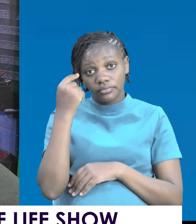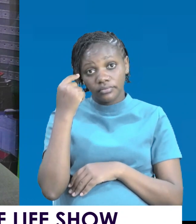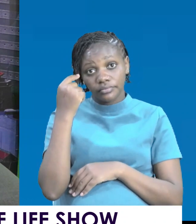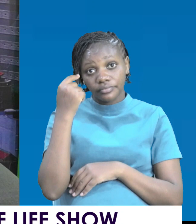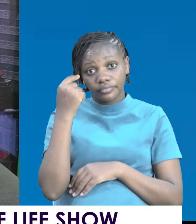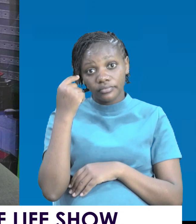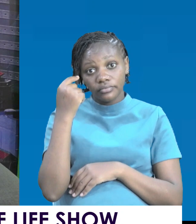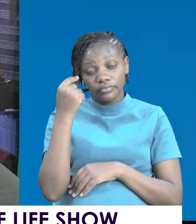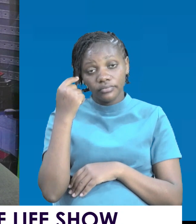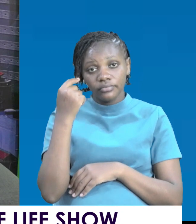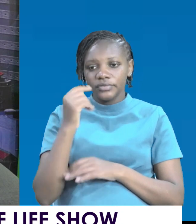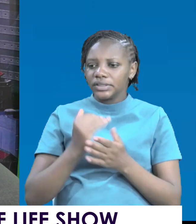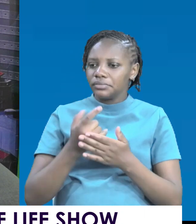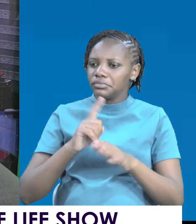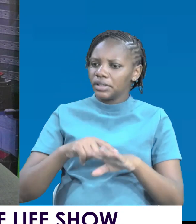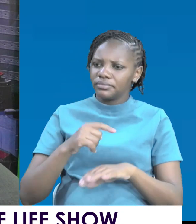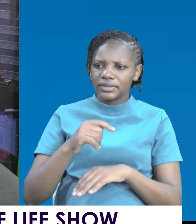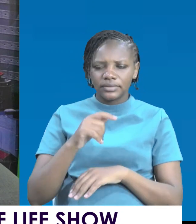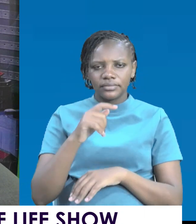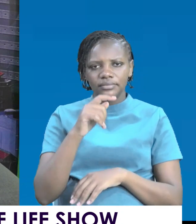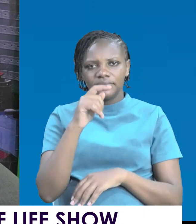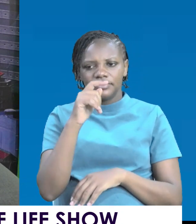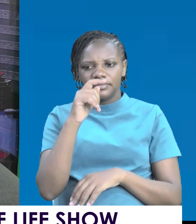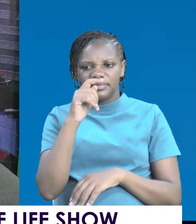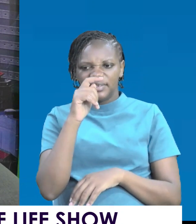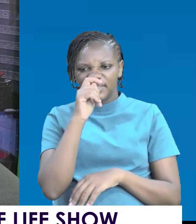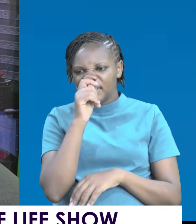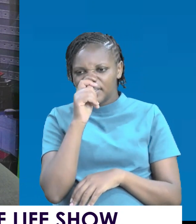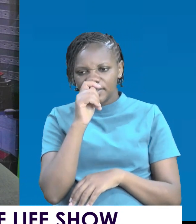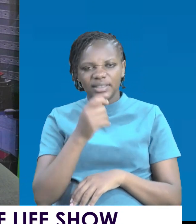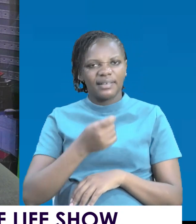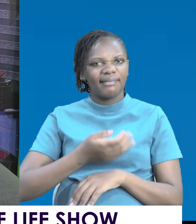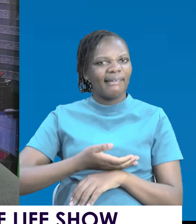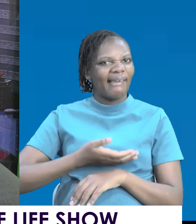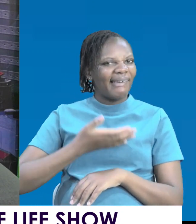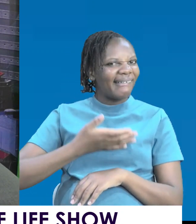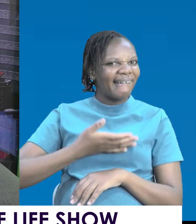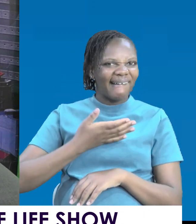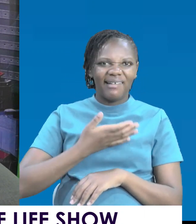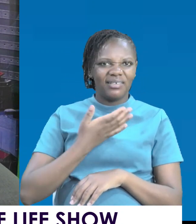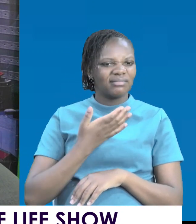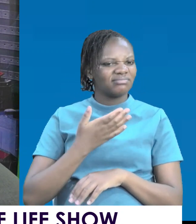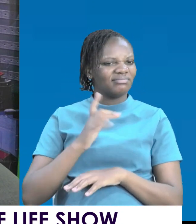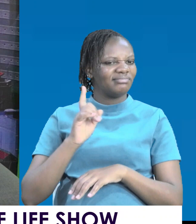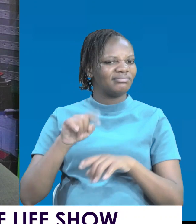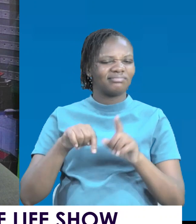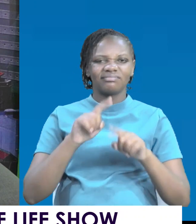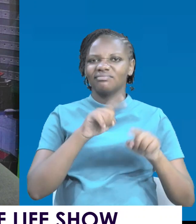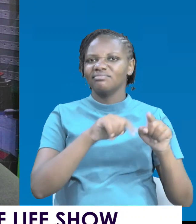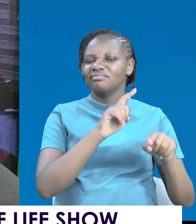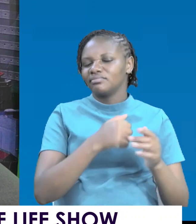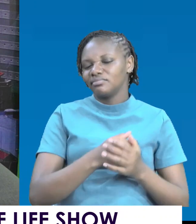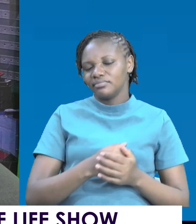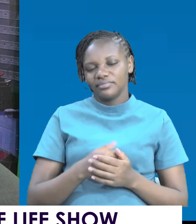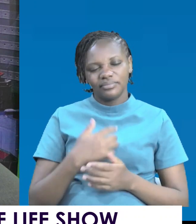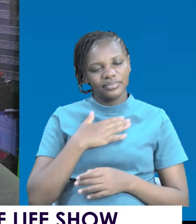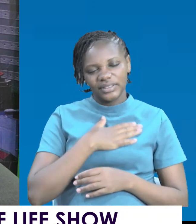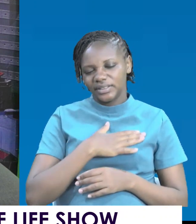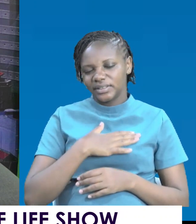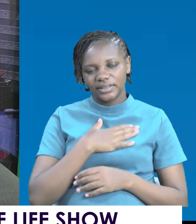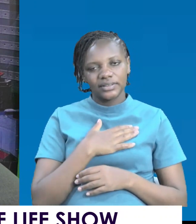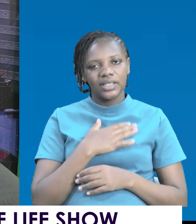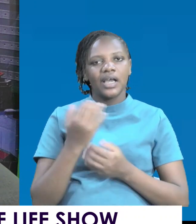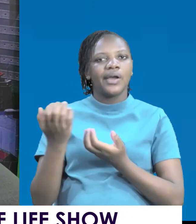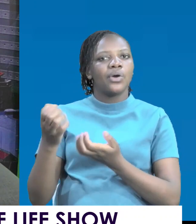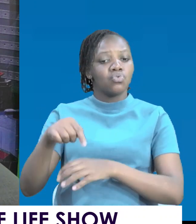strife. Bouts of jealousy. Bouts of anger. You know, just things that you could overcome. You know,